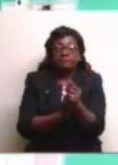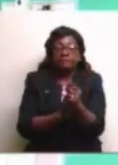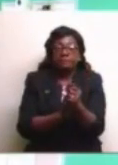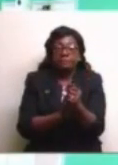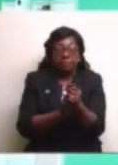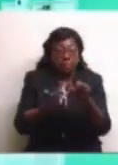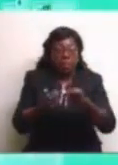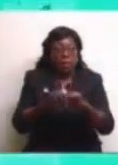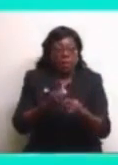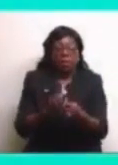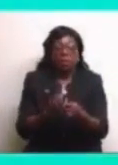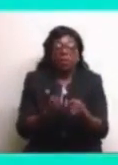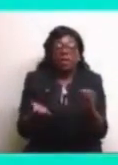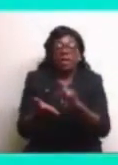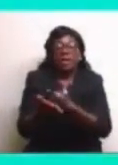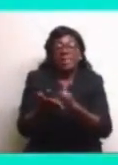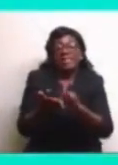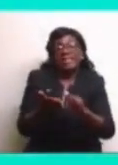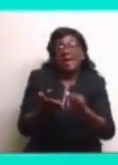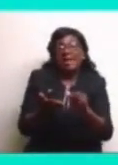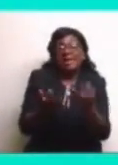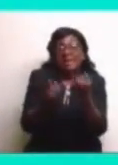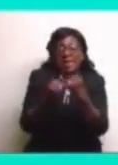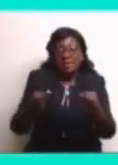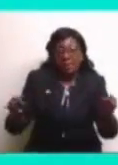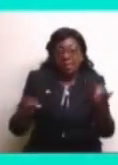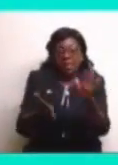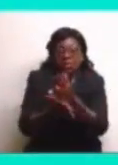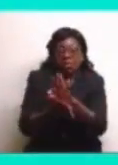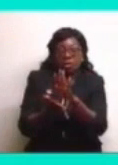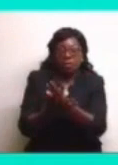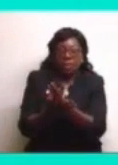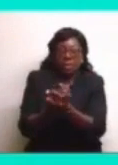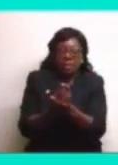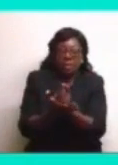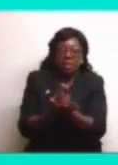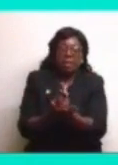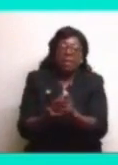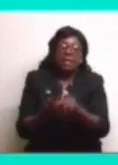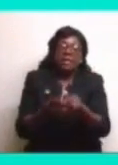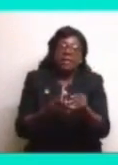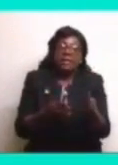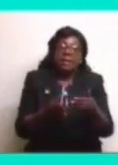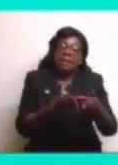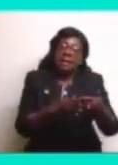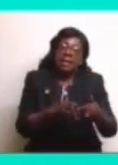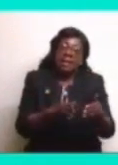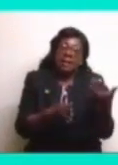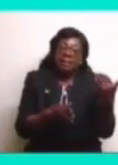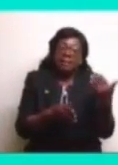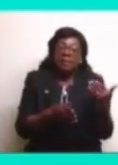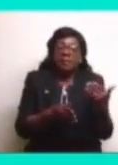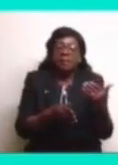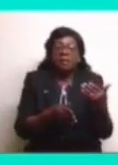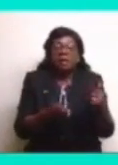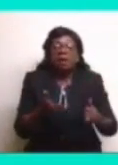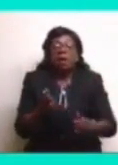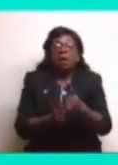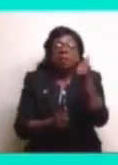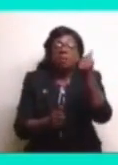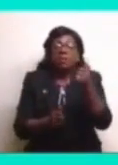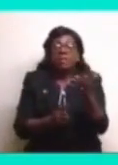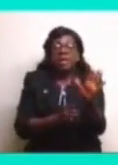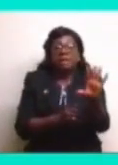So he's left us in our 50th, almost in our